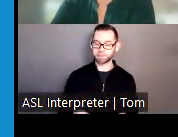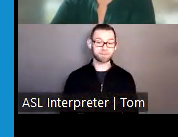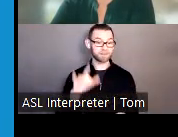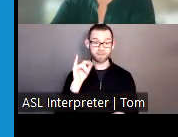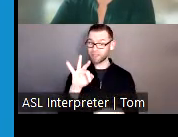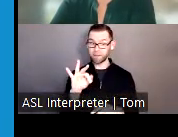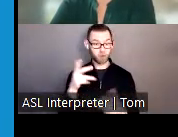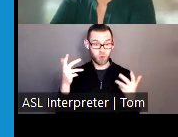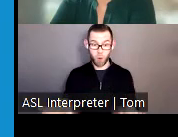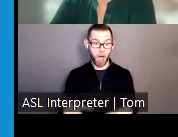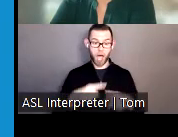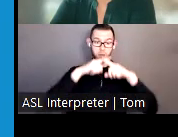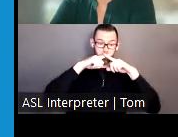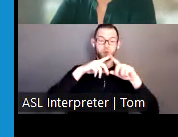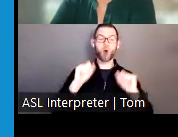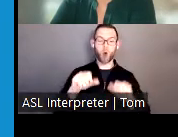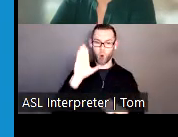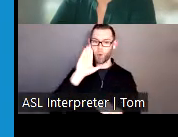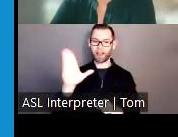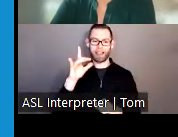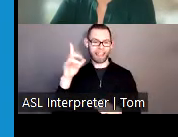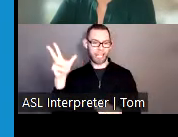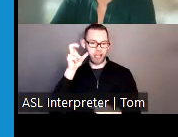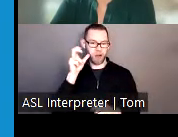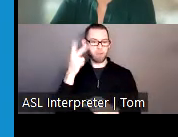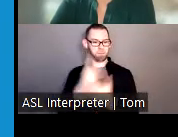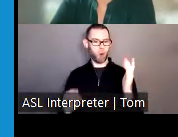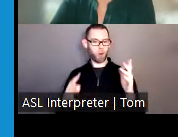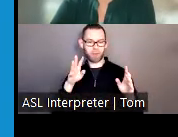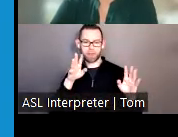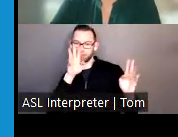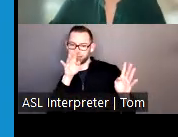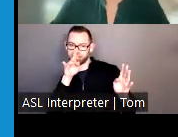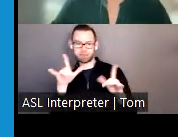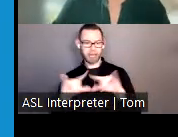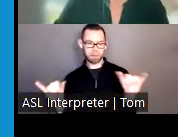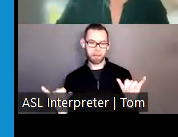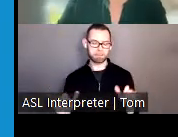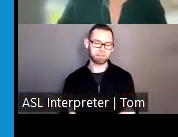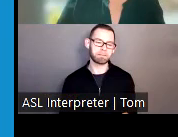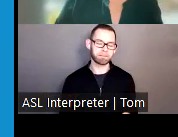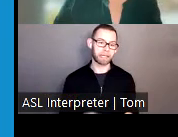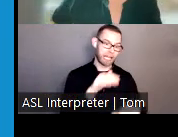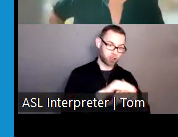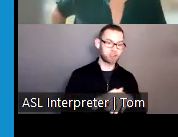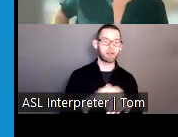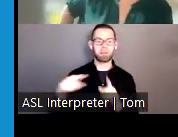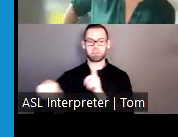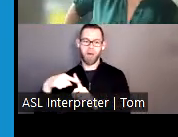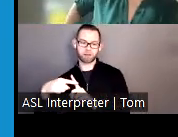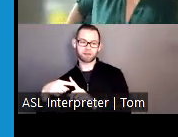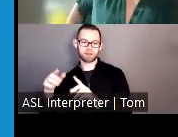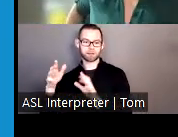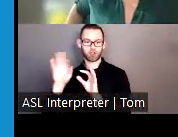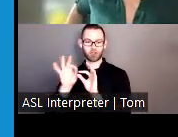hear the voice of the actual speaker faintly in the background, but mostly you will hear the voice of the interpreter.